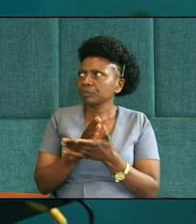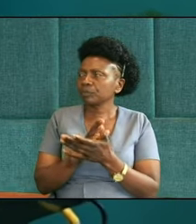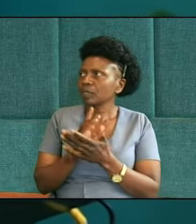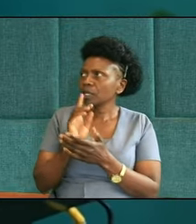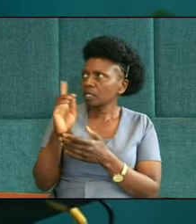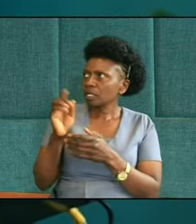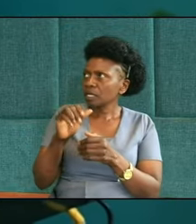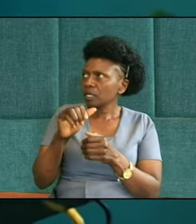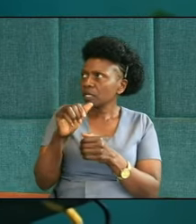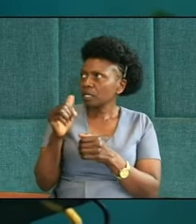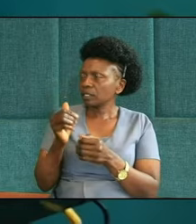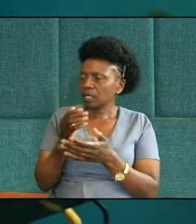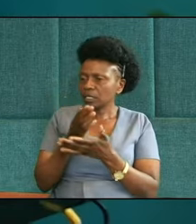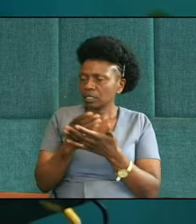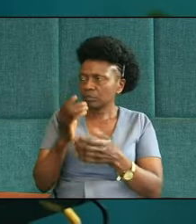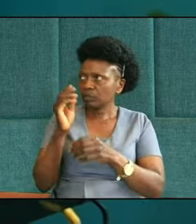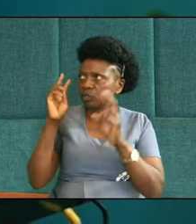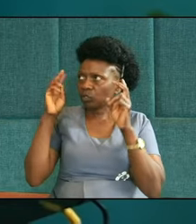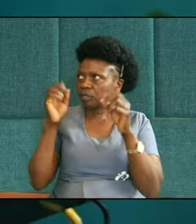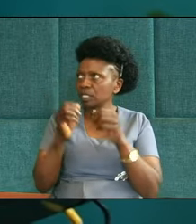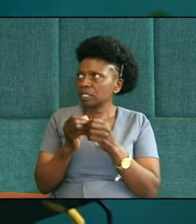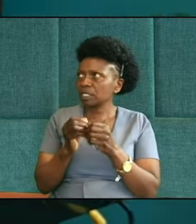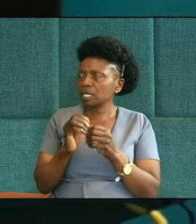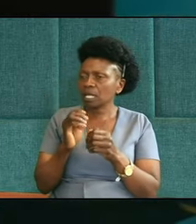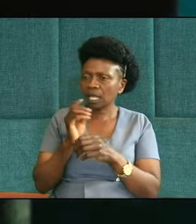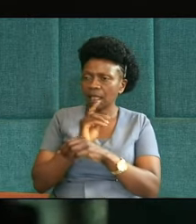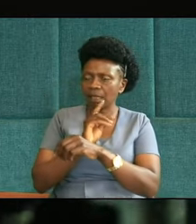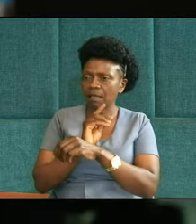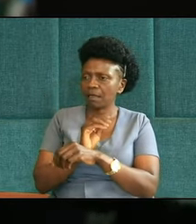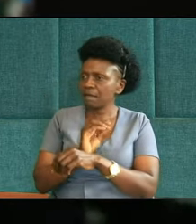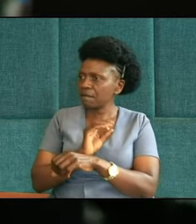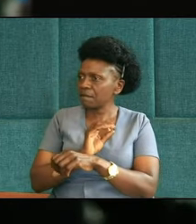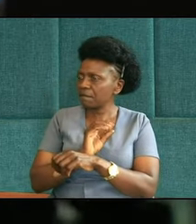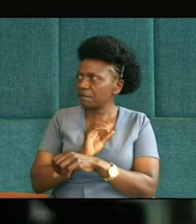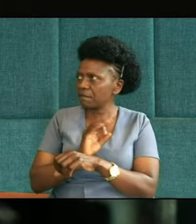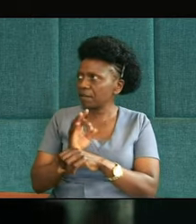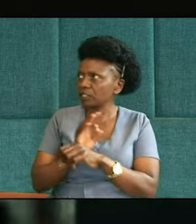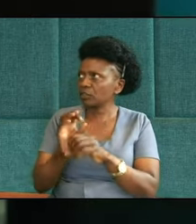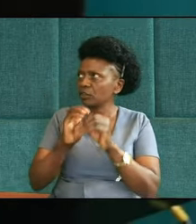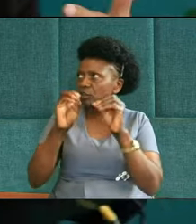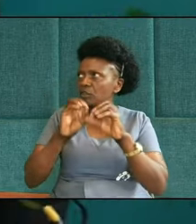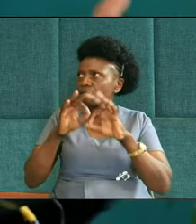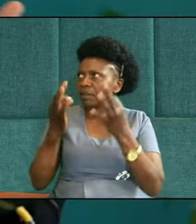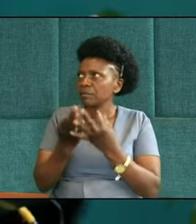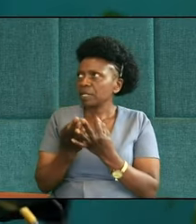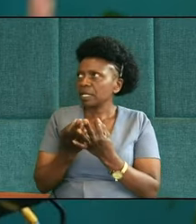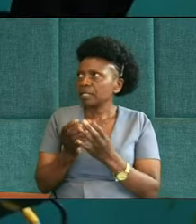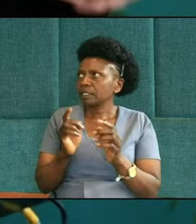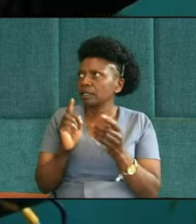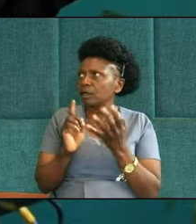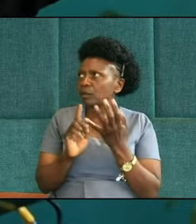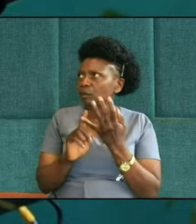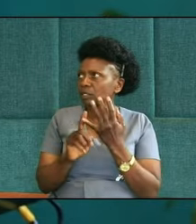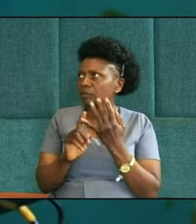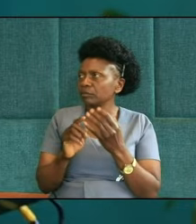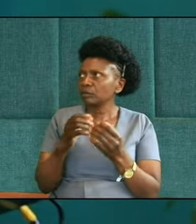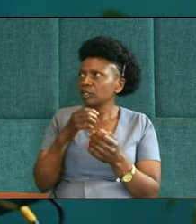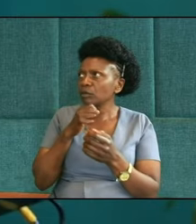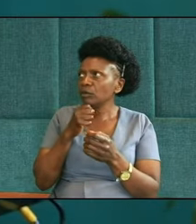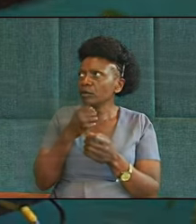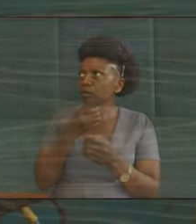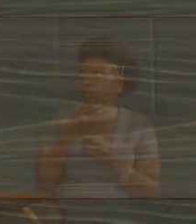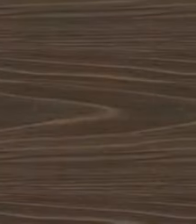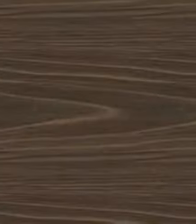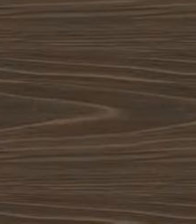forget that. His grandpa, Laban, was greedy and a deceiver. He was raised, Judah was raised in a polygamous fighting family. His oldest brother,